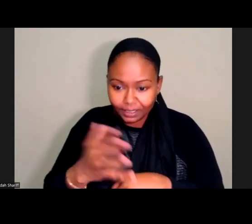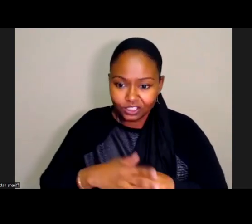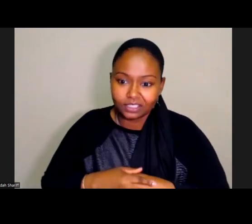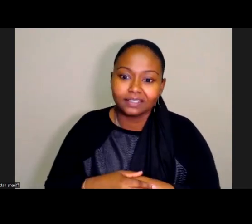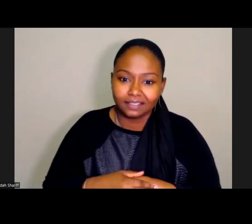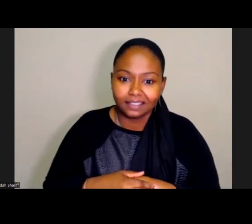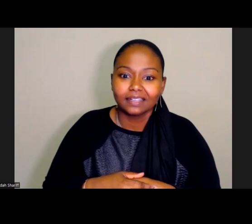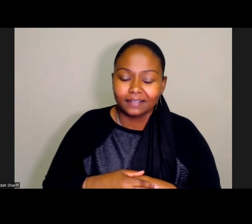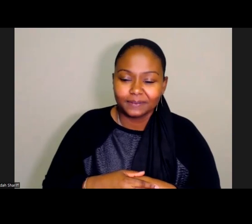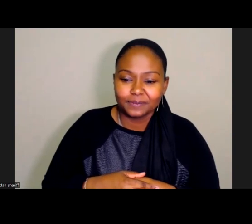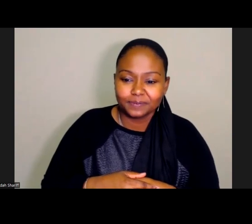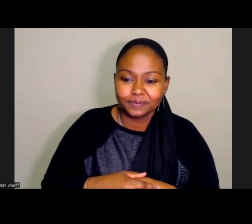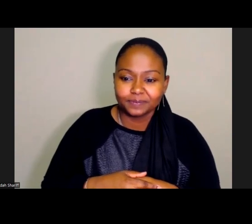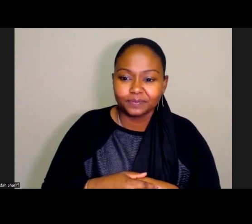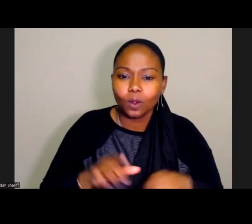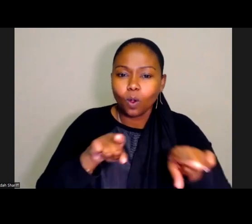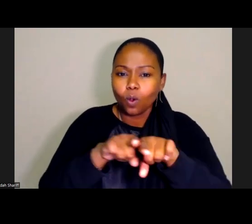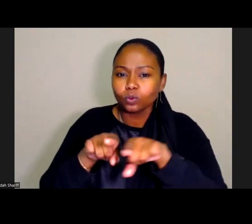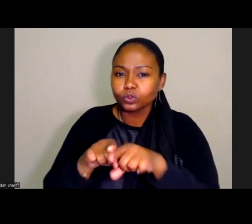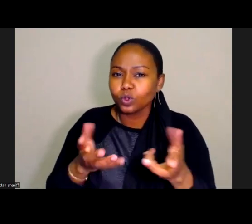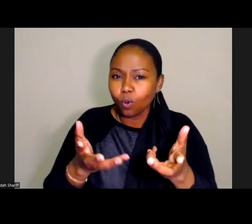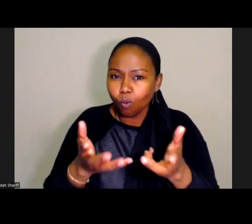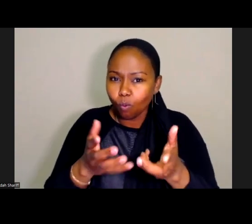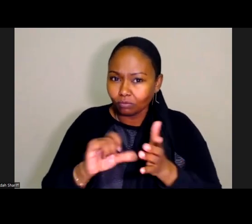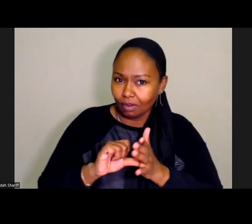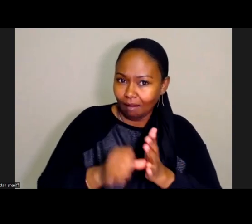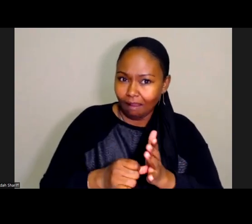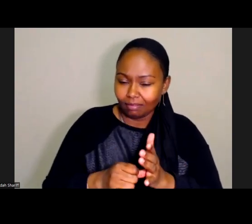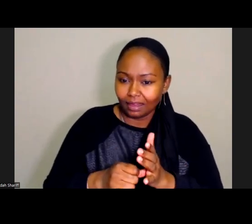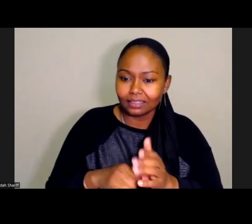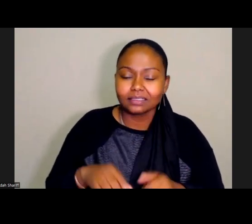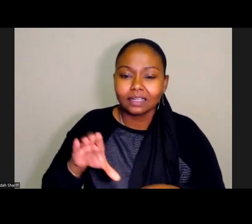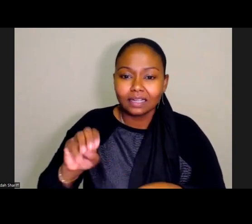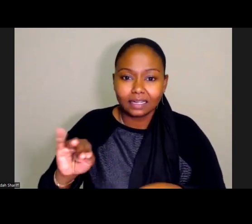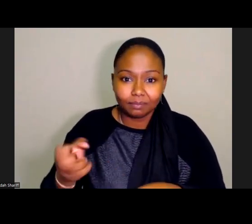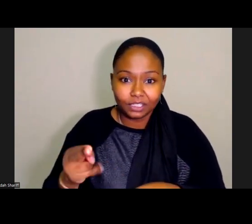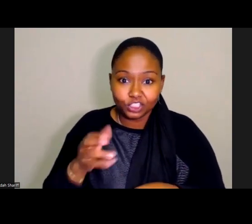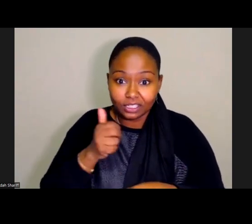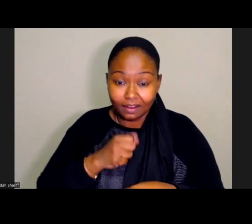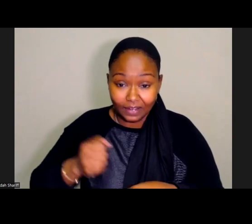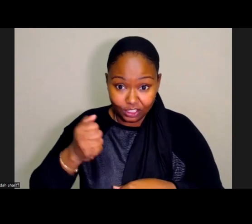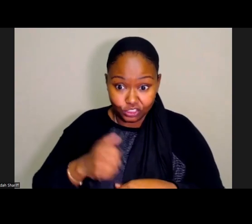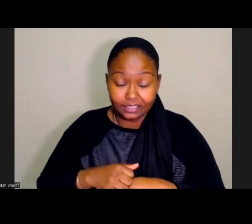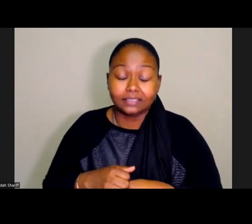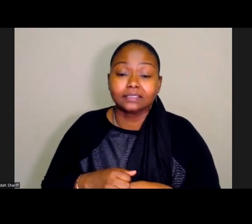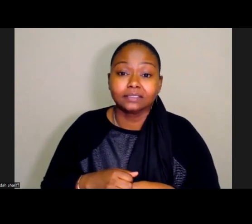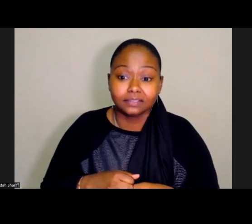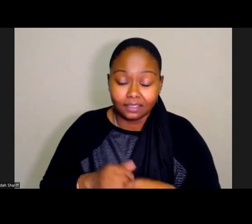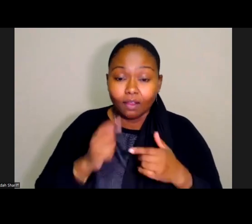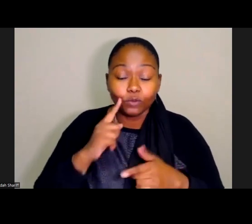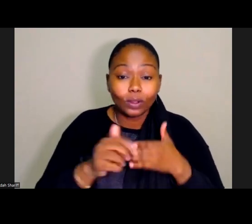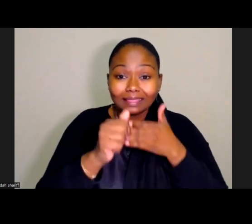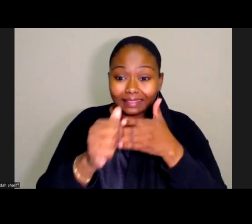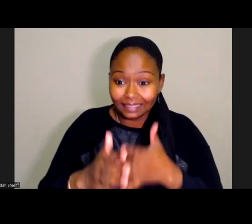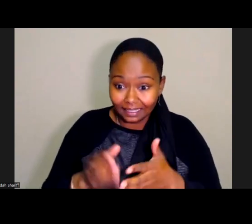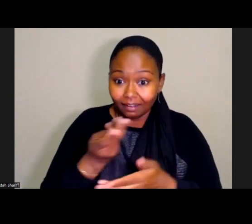report's released. I also want to lift up Commission on Aging, our partner here in the administration on leading in a